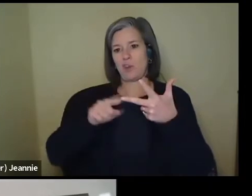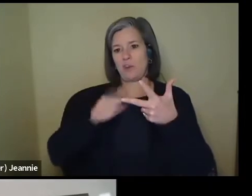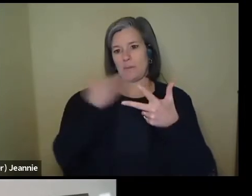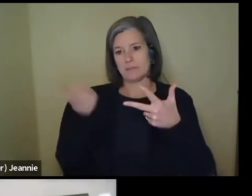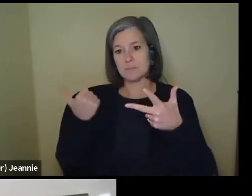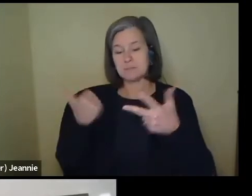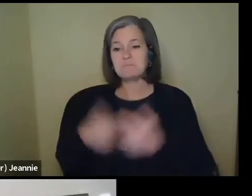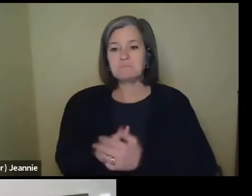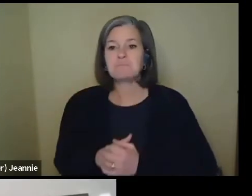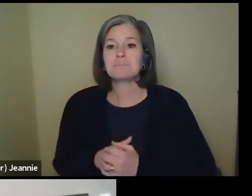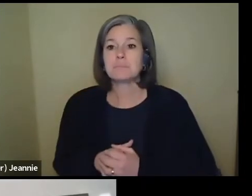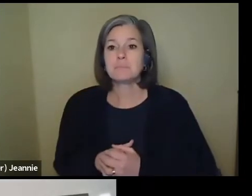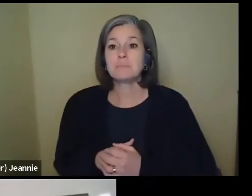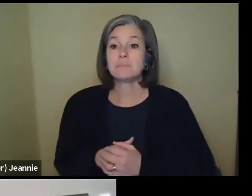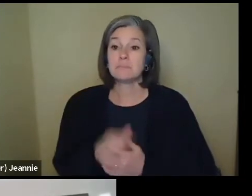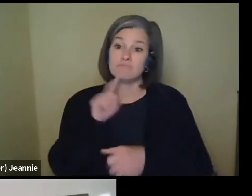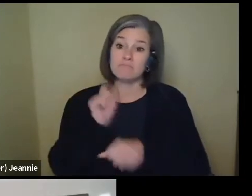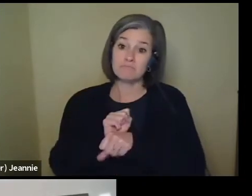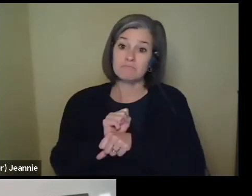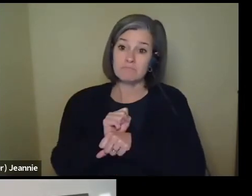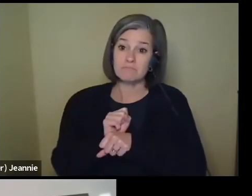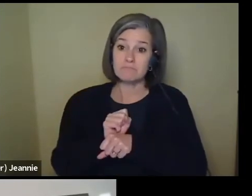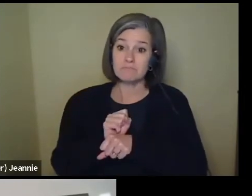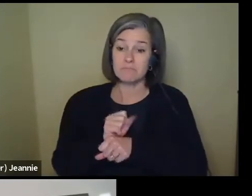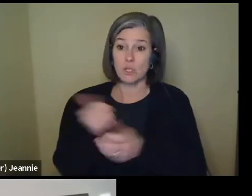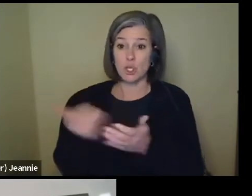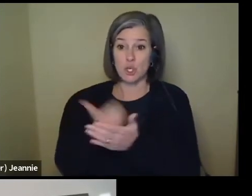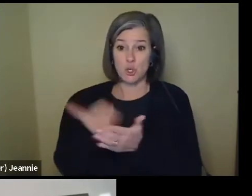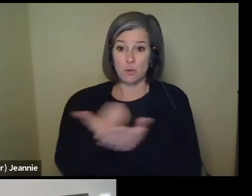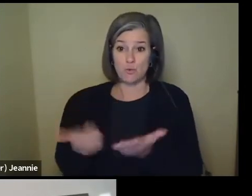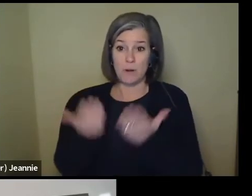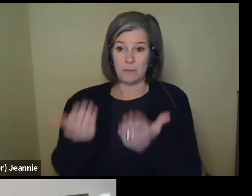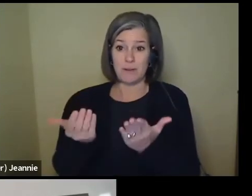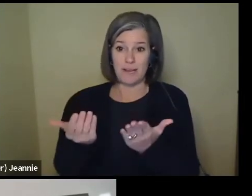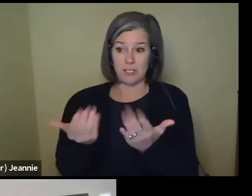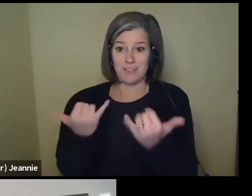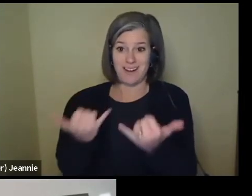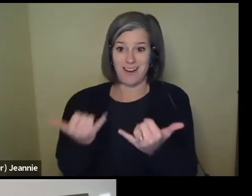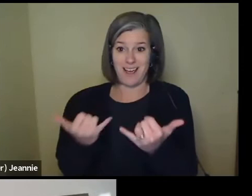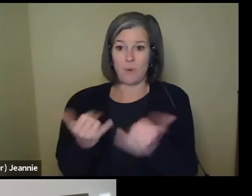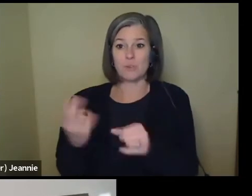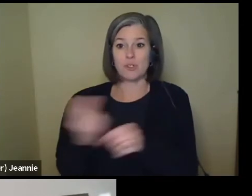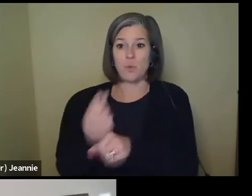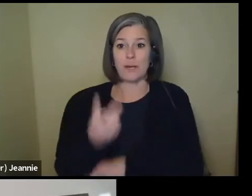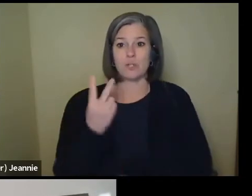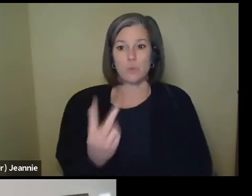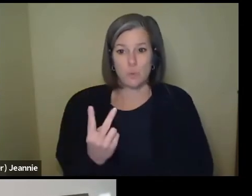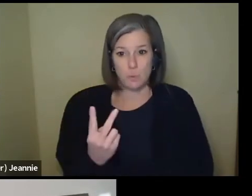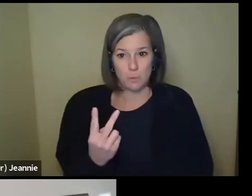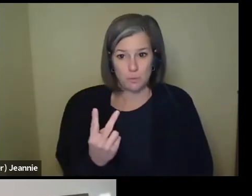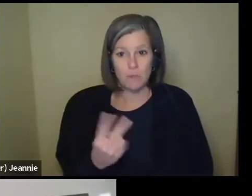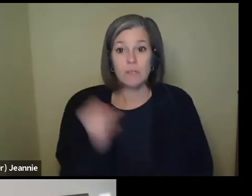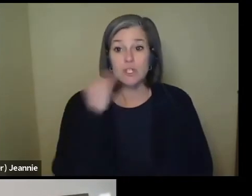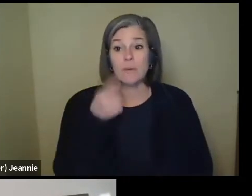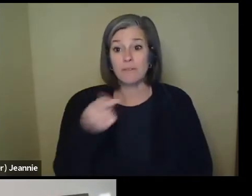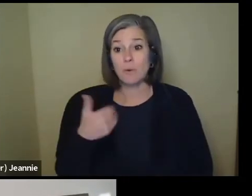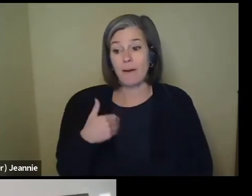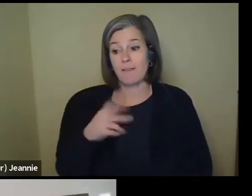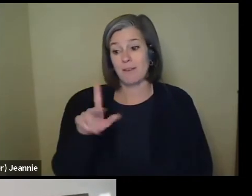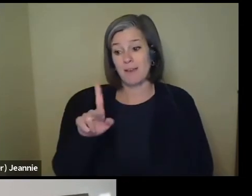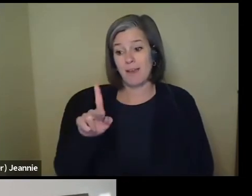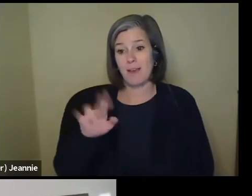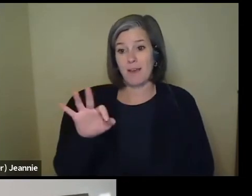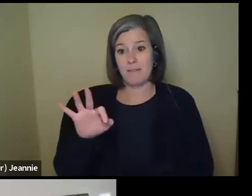it is this new recommendation is emerging to wear two. Okay. So if you can get a KF94